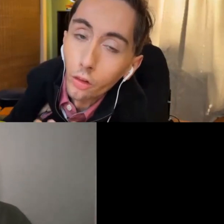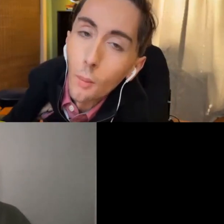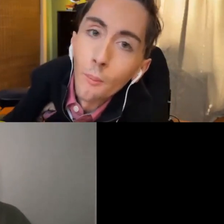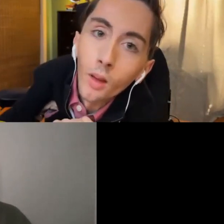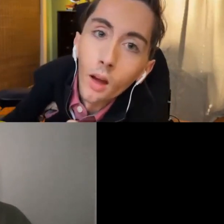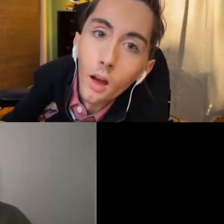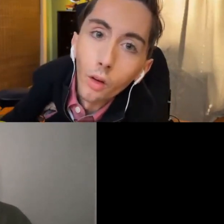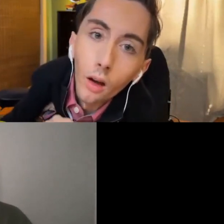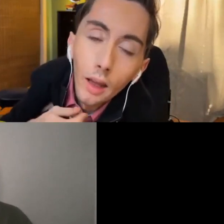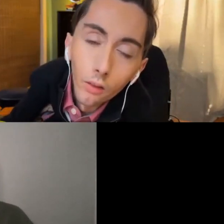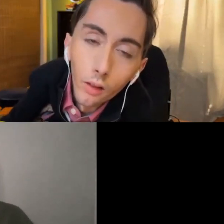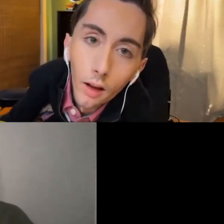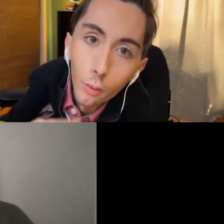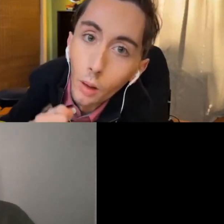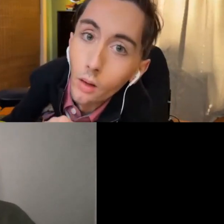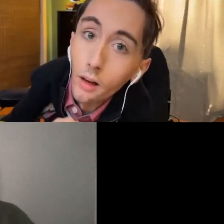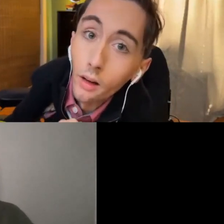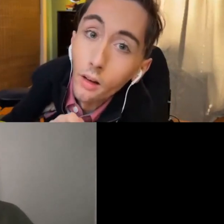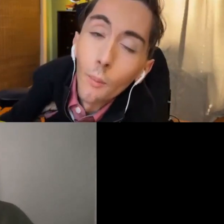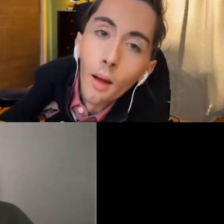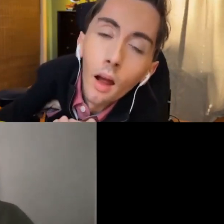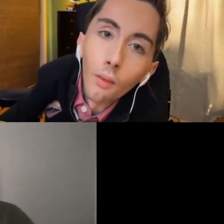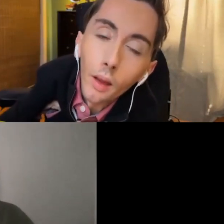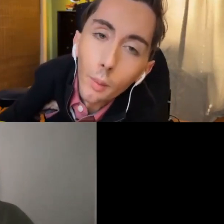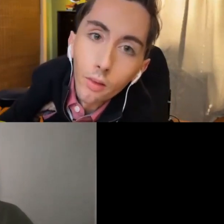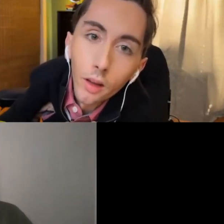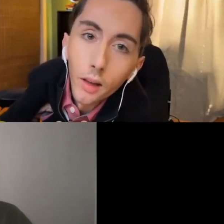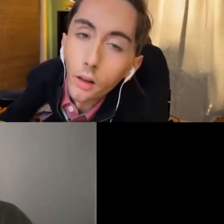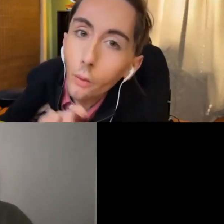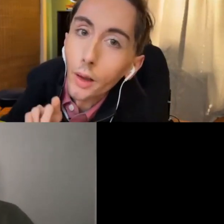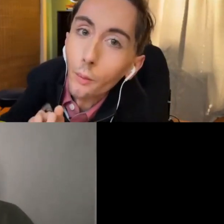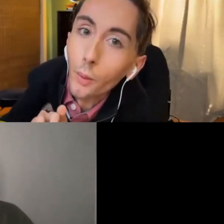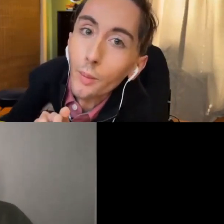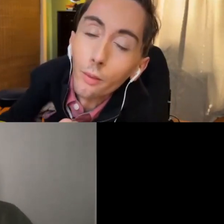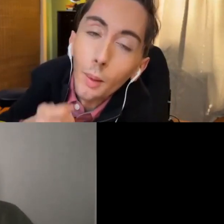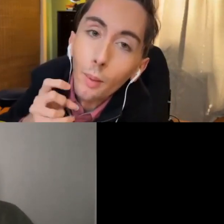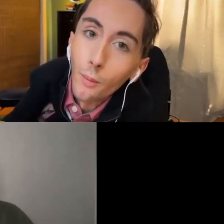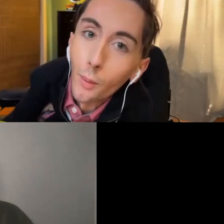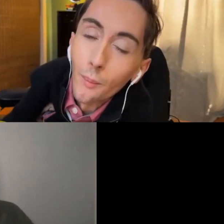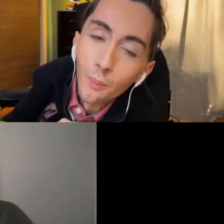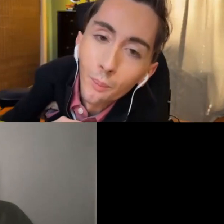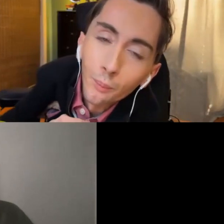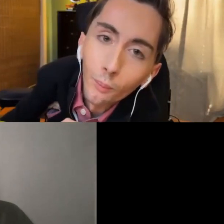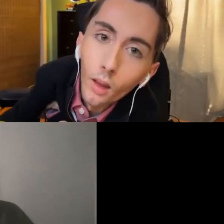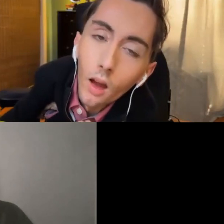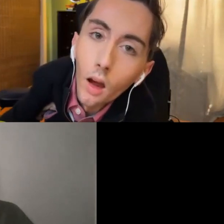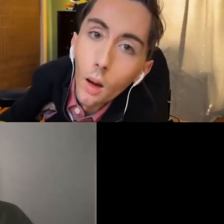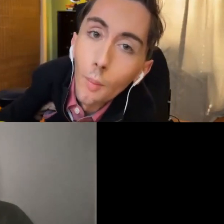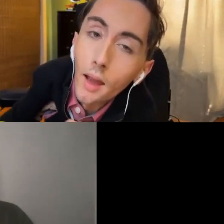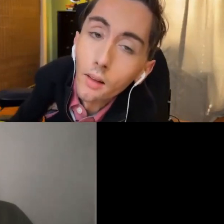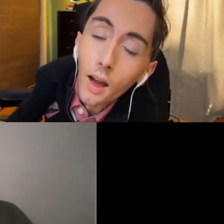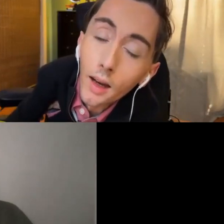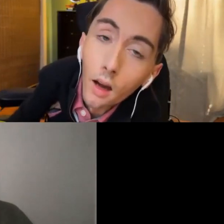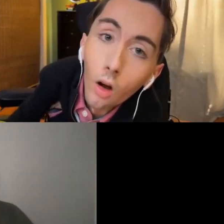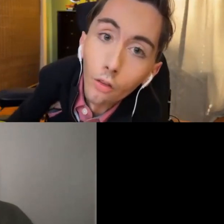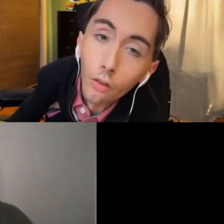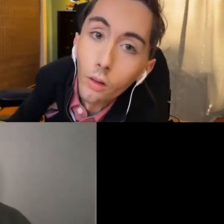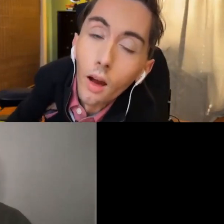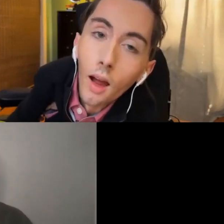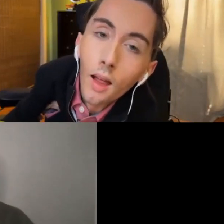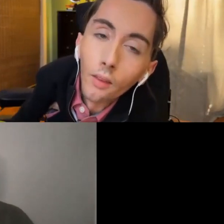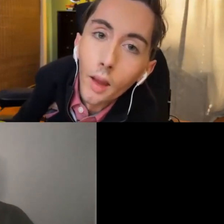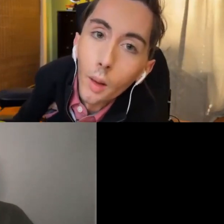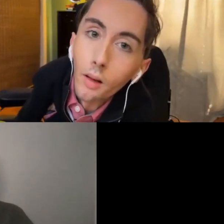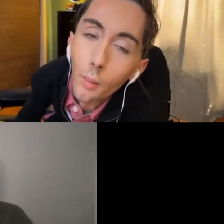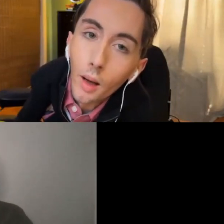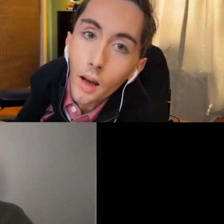wheelchair. I've got hazel eyes, brown hair, and I'm sitting in a green room. It's my bedroom. And I also